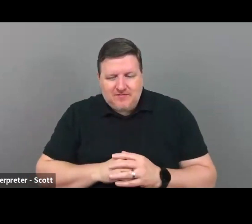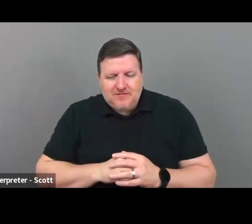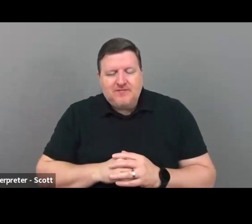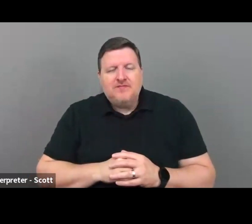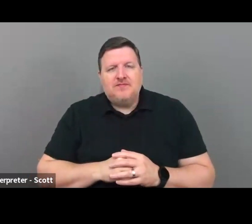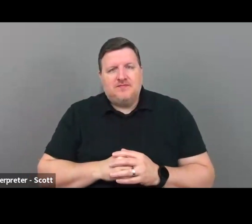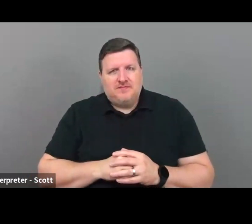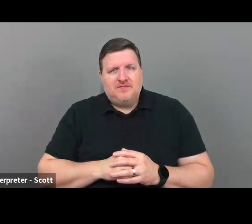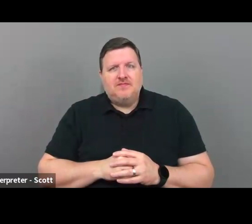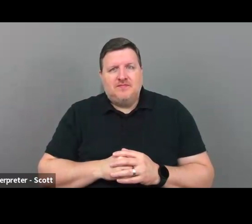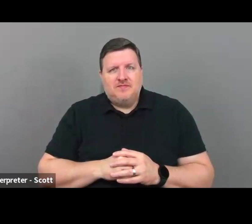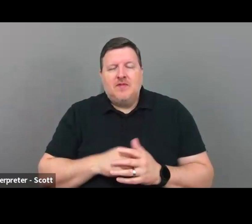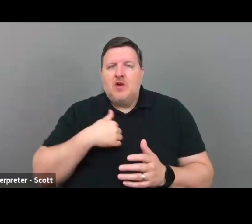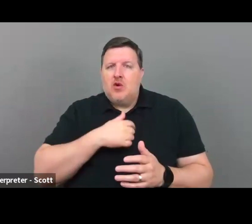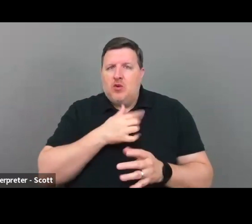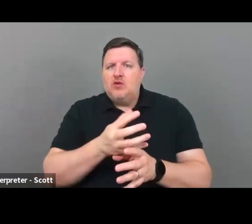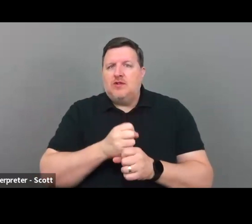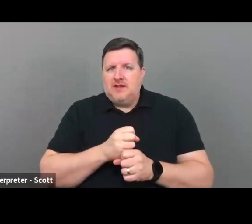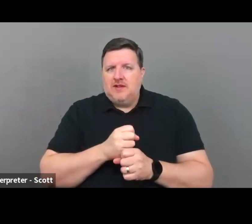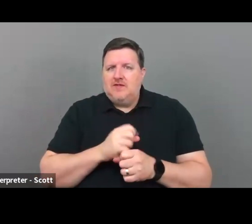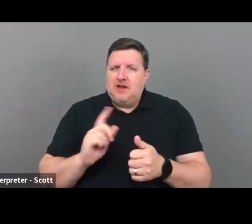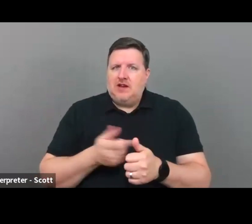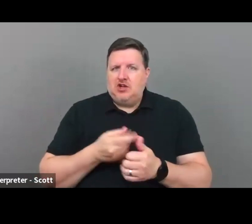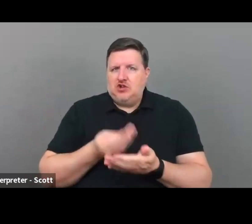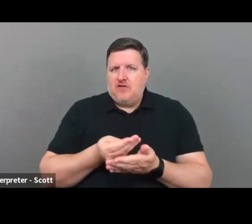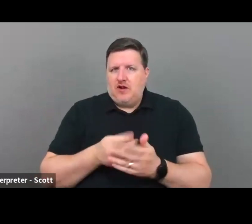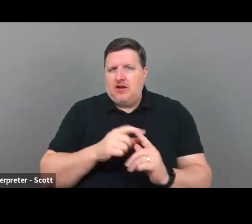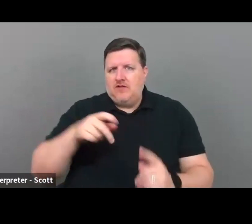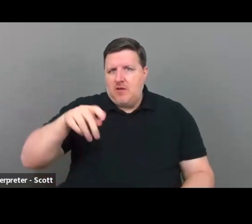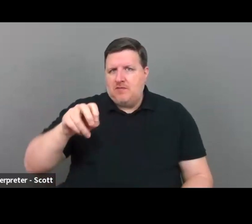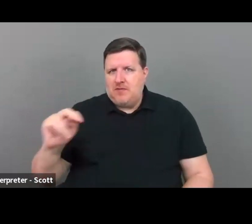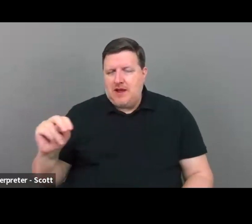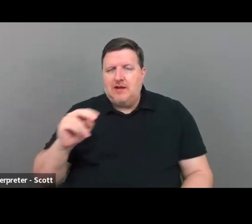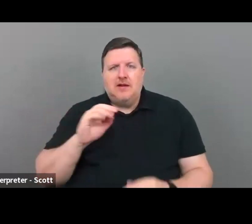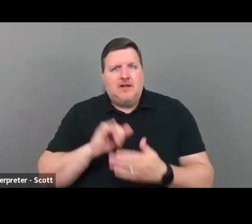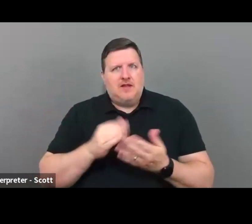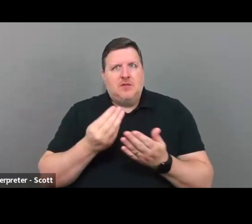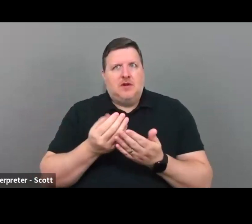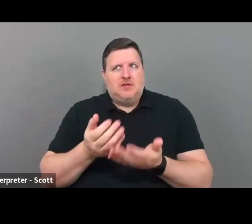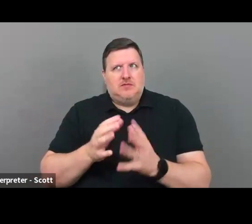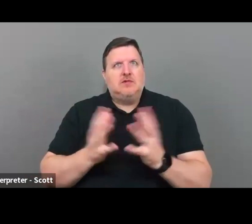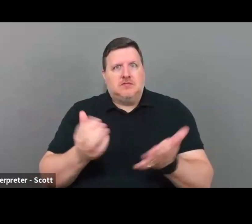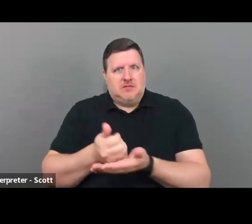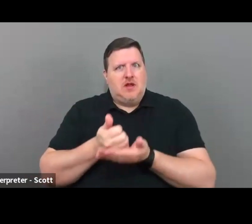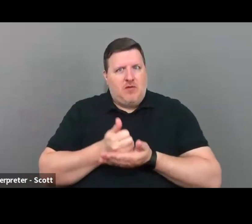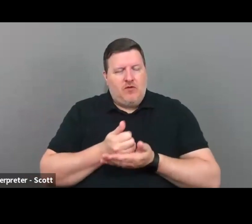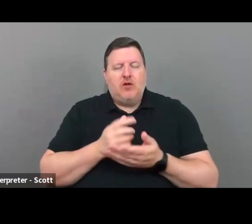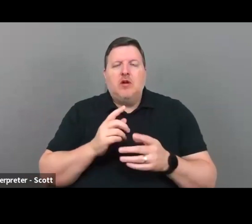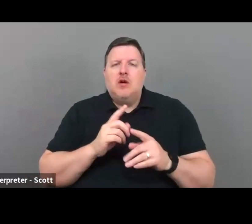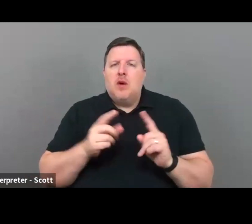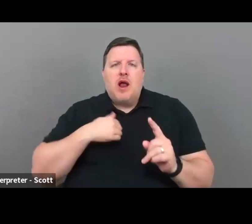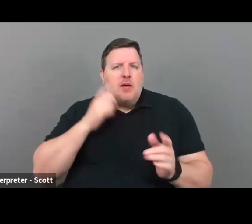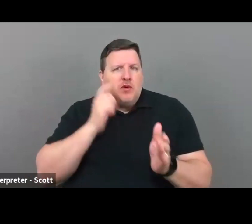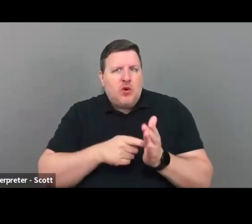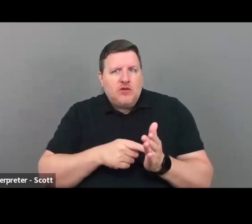Yeah. Uh, we, we received initial funding from Penn, which has been extremely helpful. However, I'm noticing as I'm